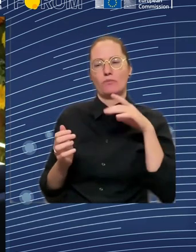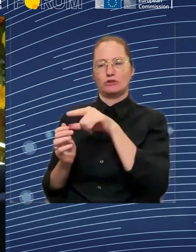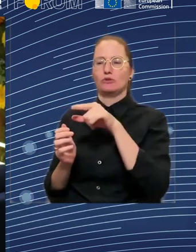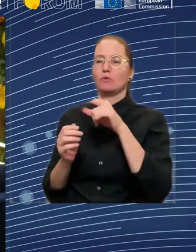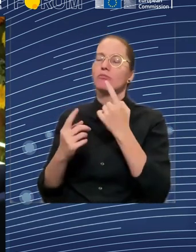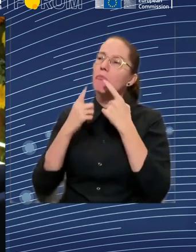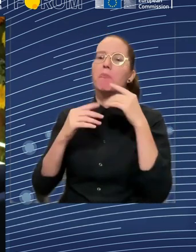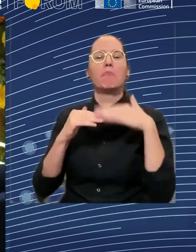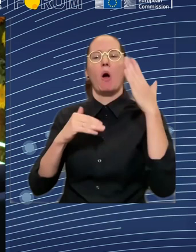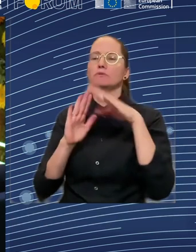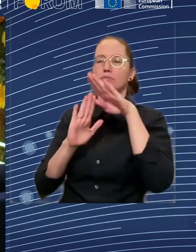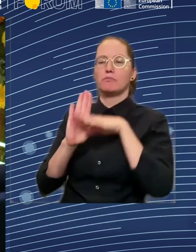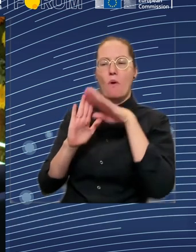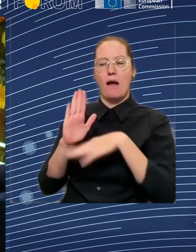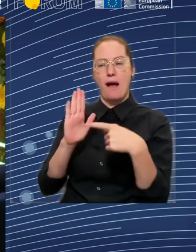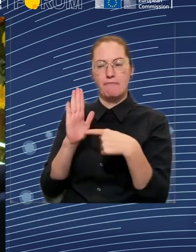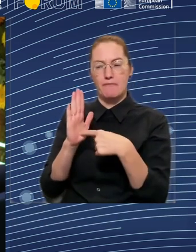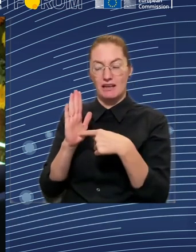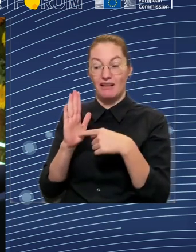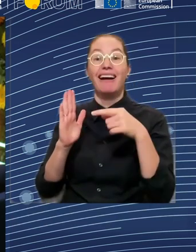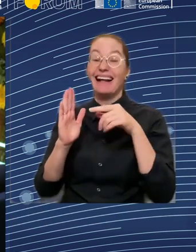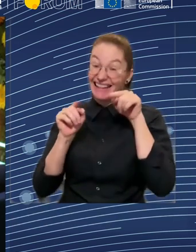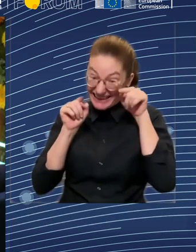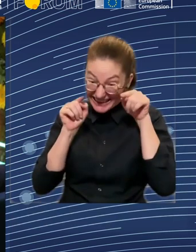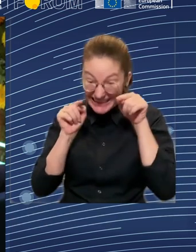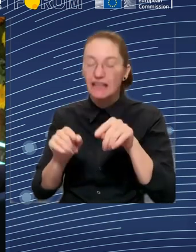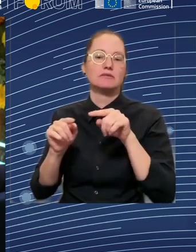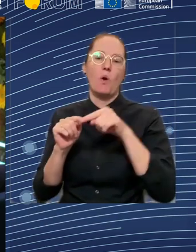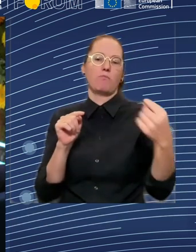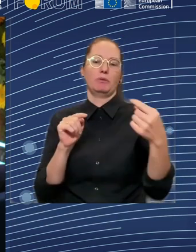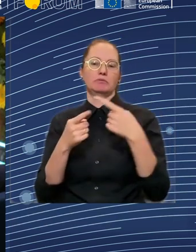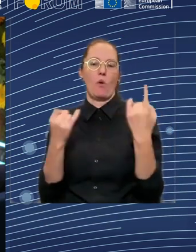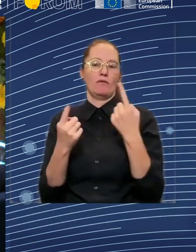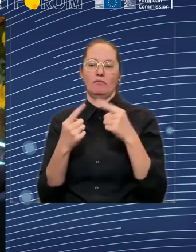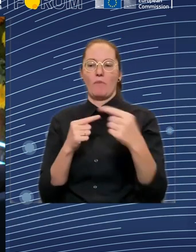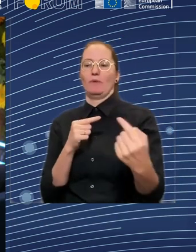And obviously, I know why the commission have difficulties in